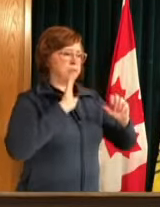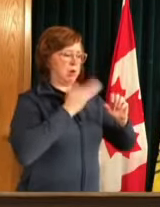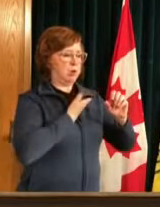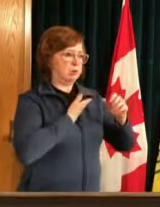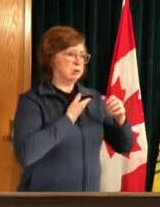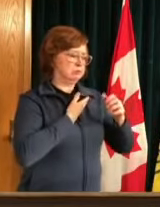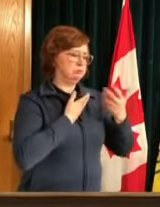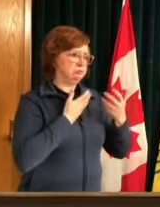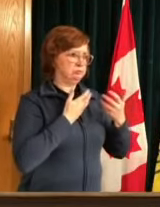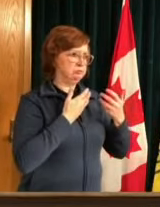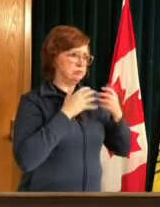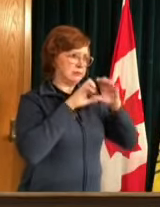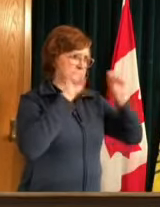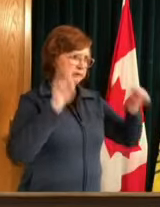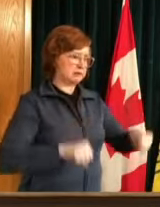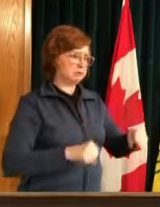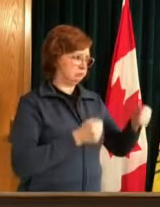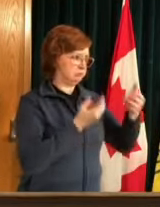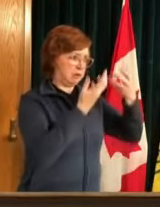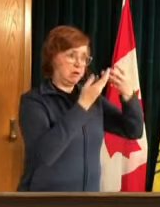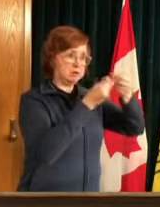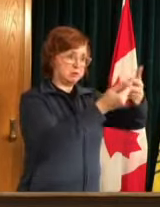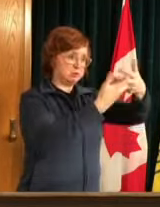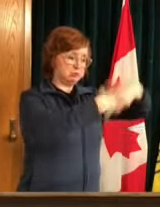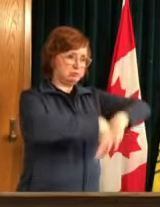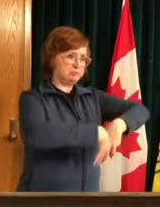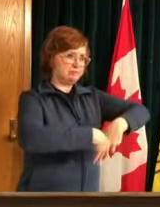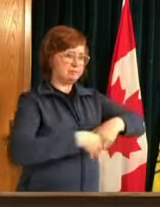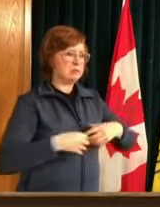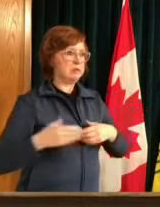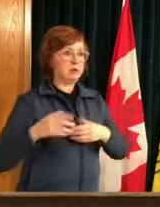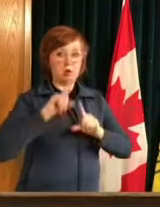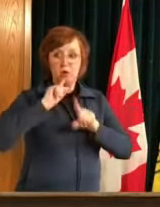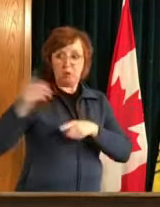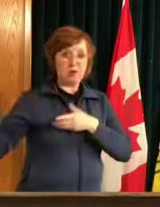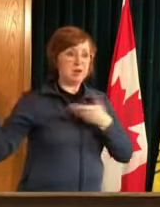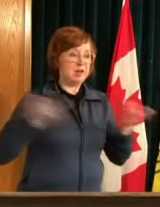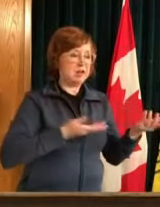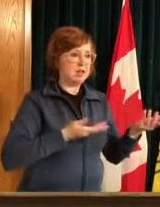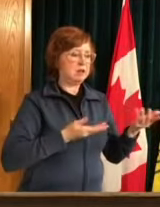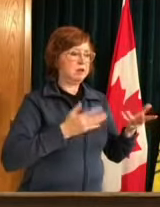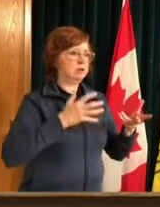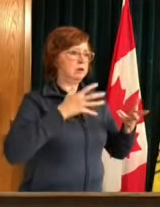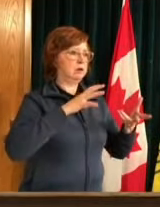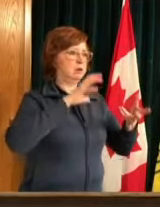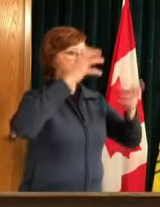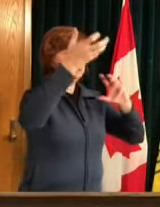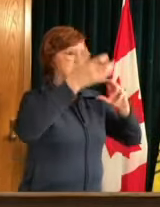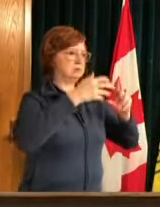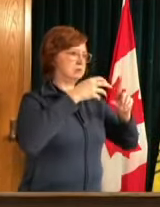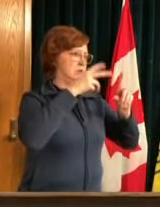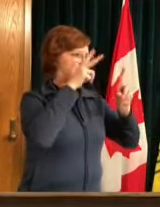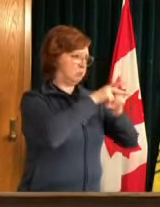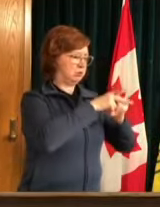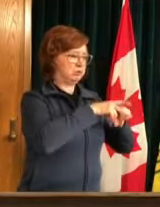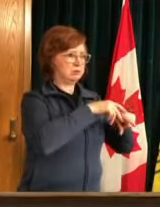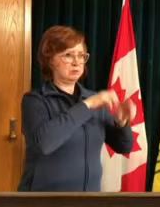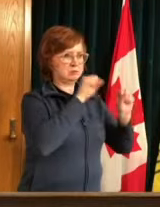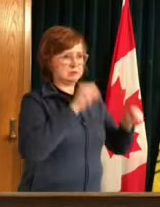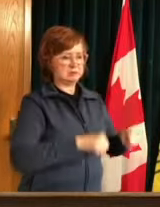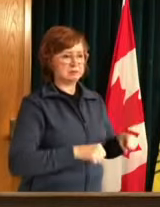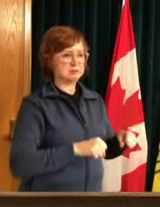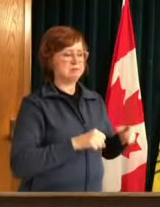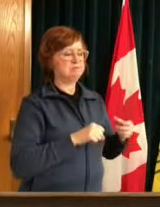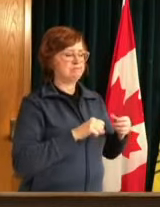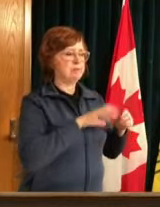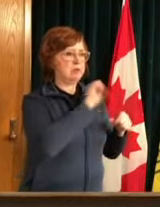schedule that has uh i know caused uh tremendous uh challenges uh throughout uh the sha uh throughout